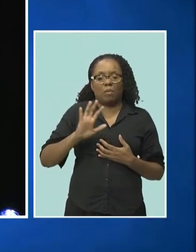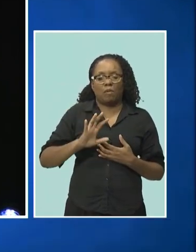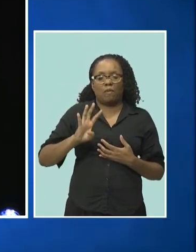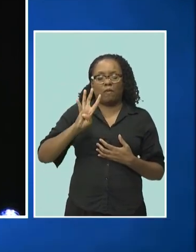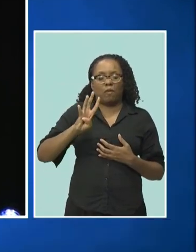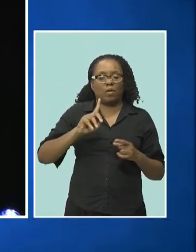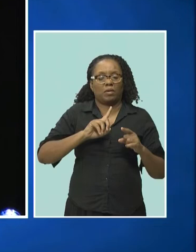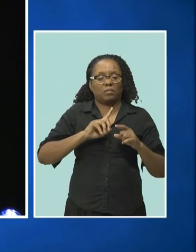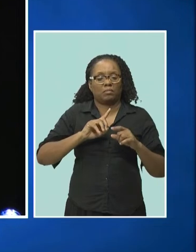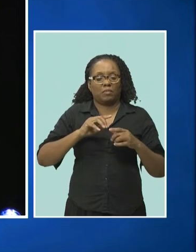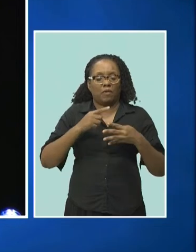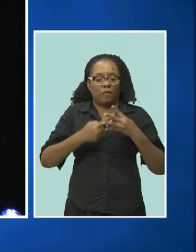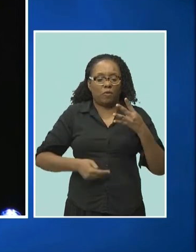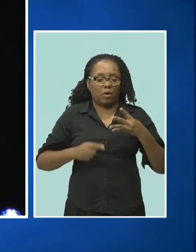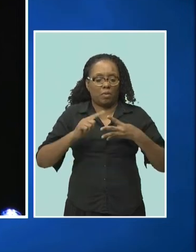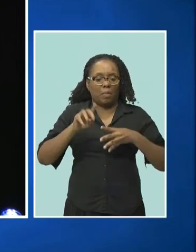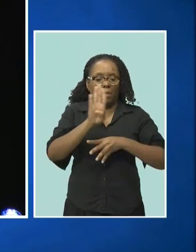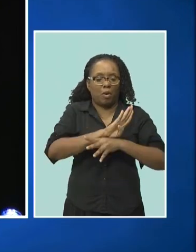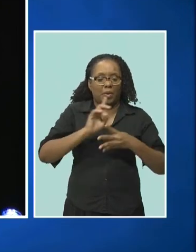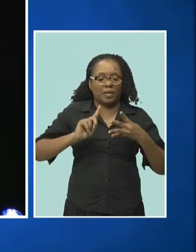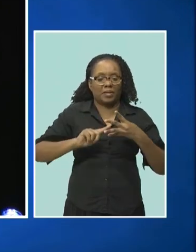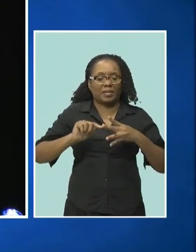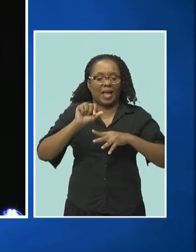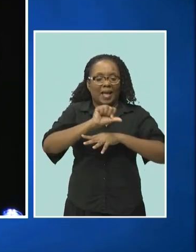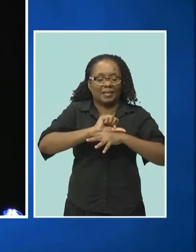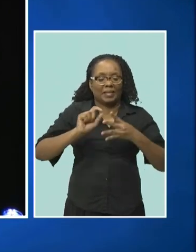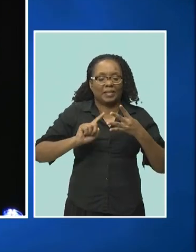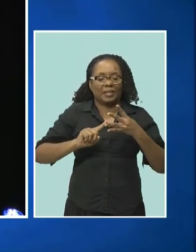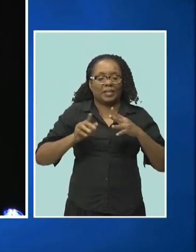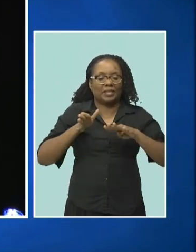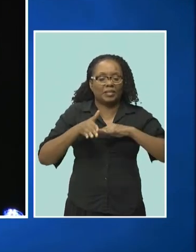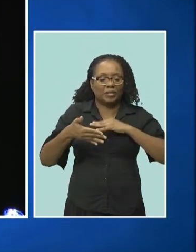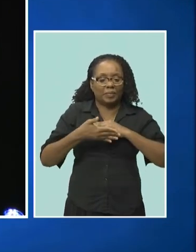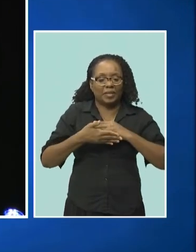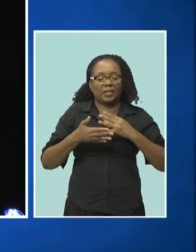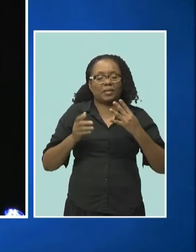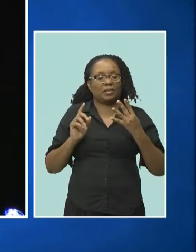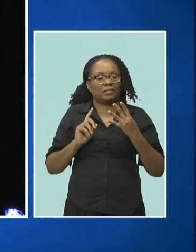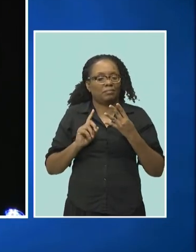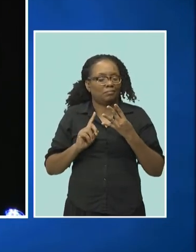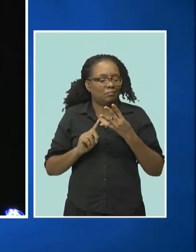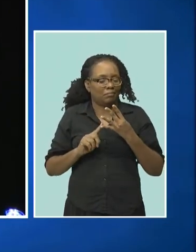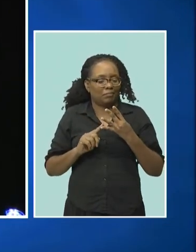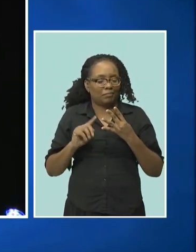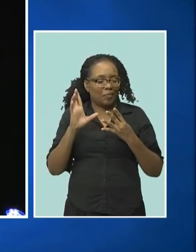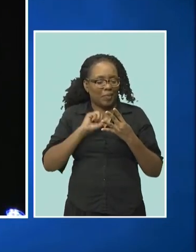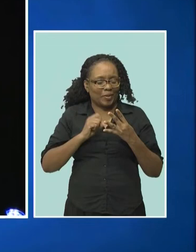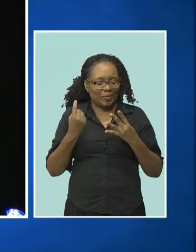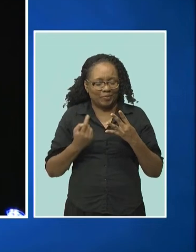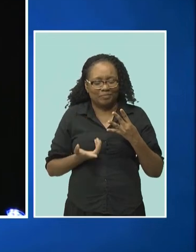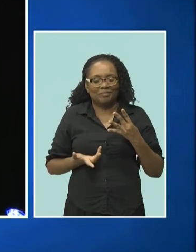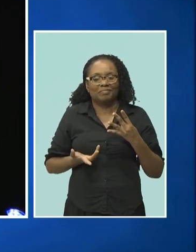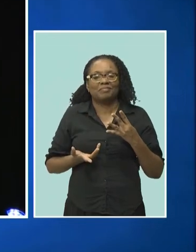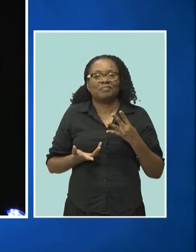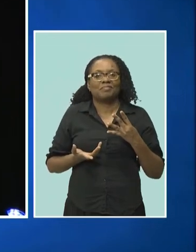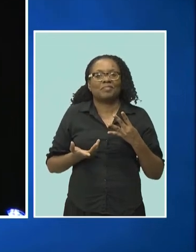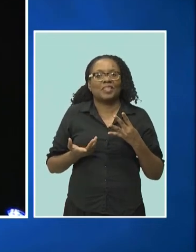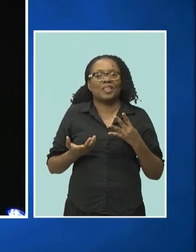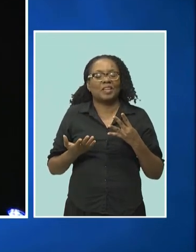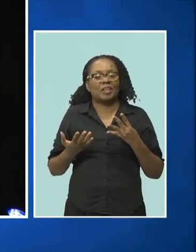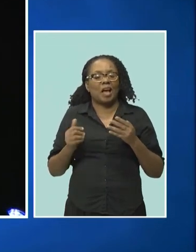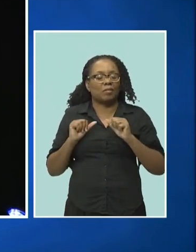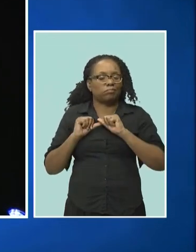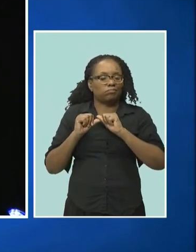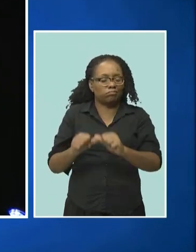Antigua, Barbados, Jamaica, and Guyana for May 2020 onwards. Nothing seemed to stop Don, not